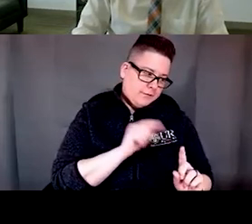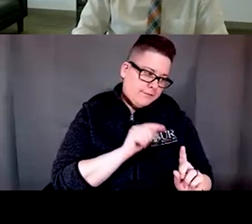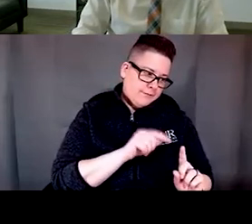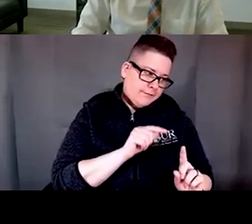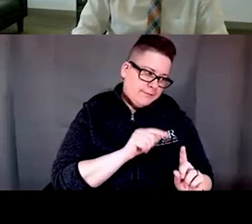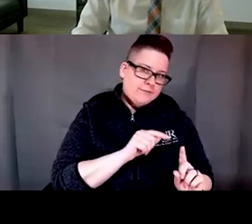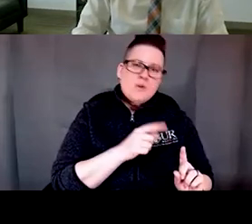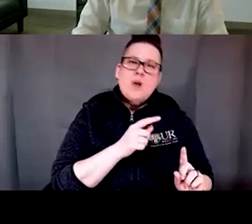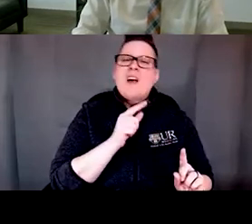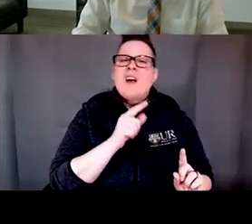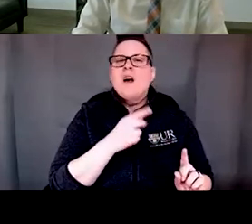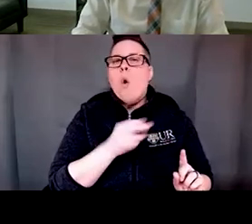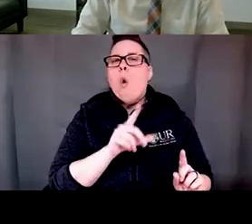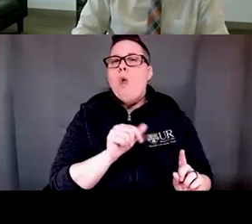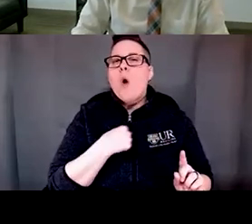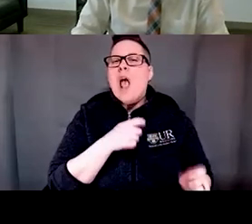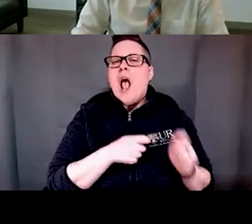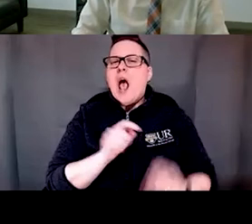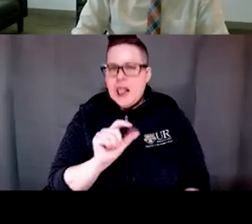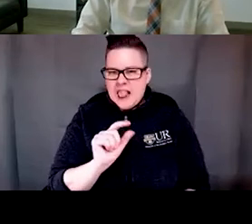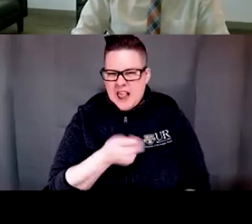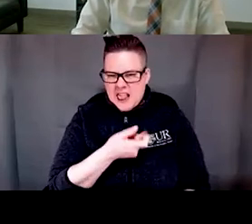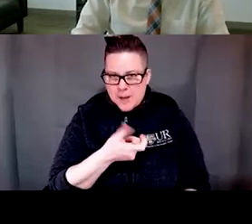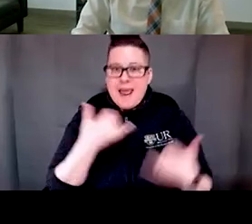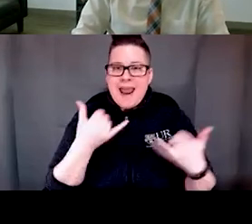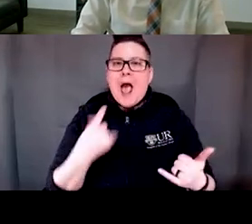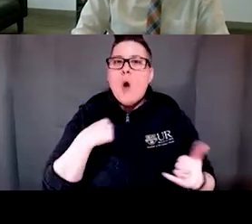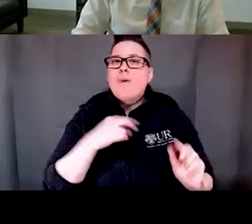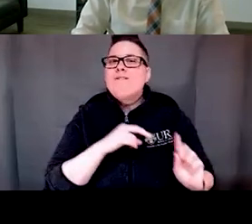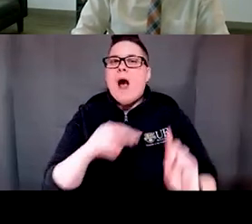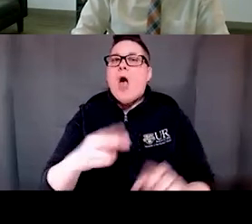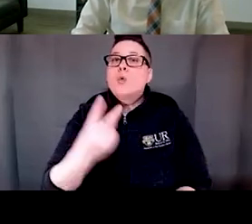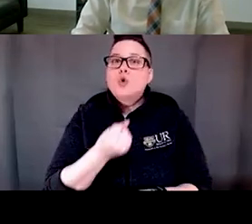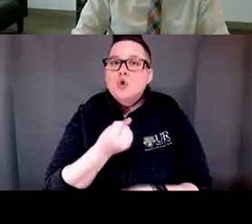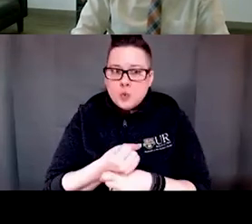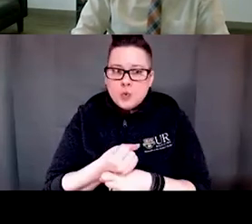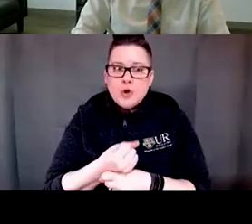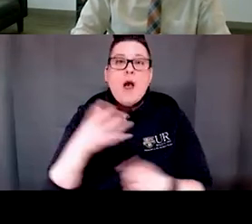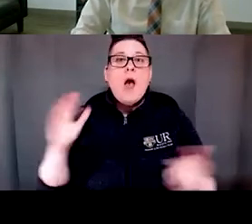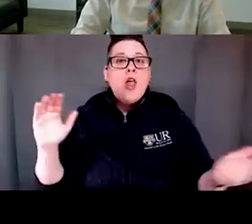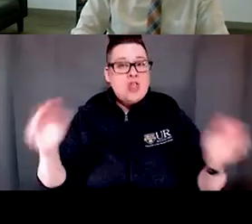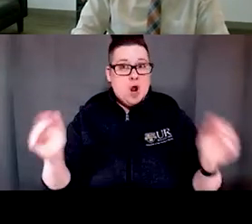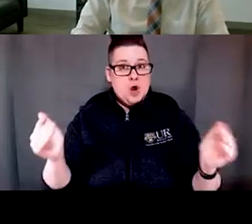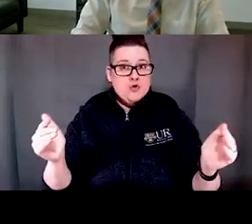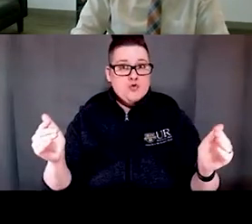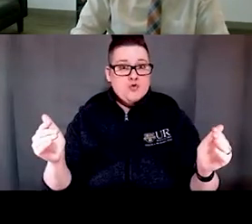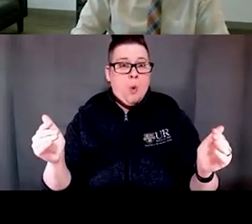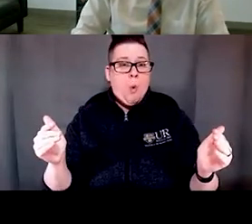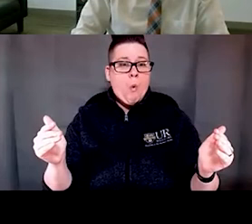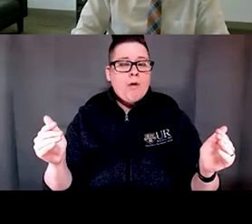program just a bit we now have a two year follow up and we altered the control based on participant